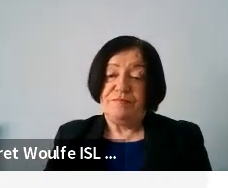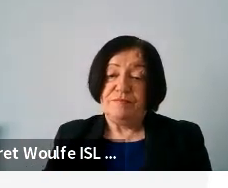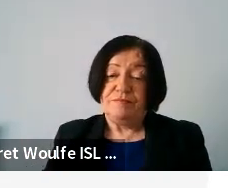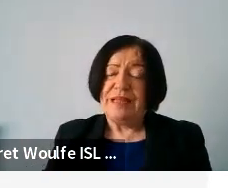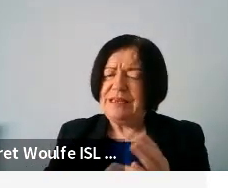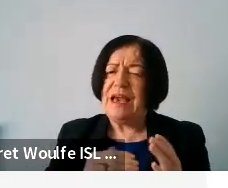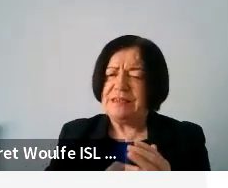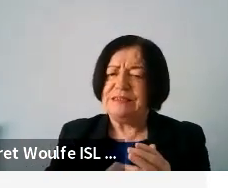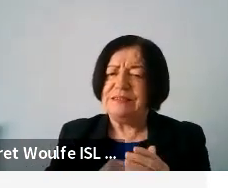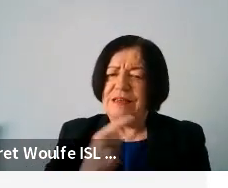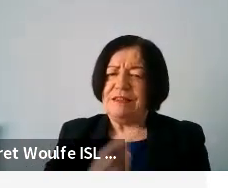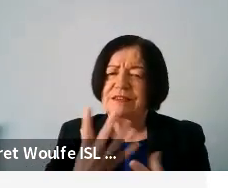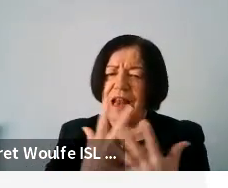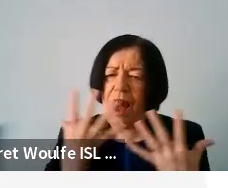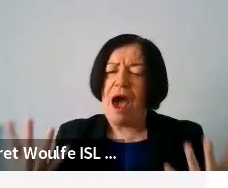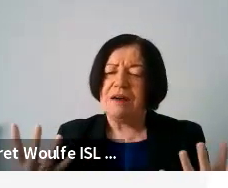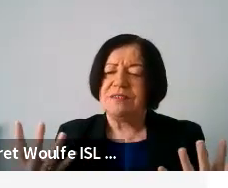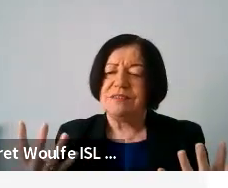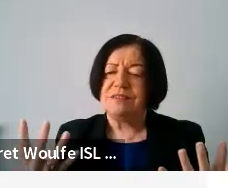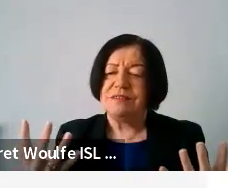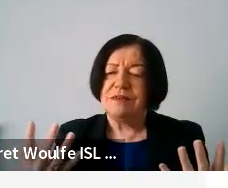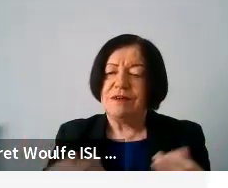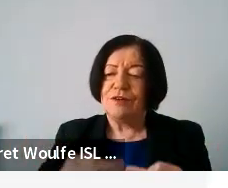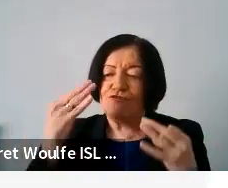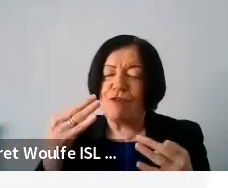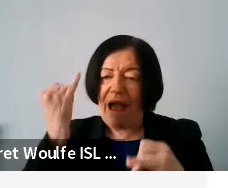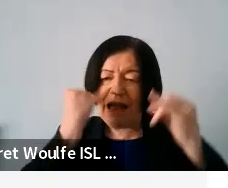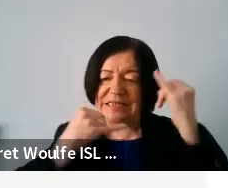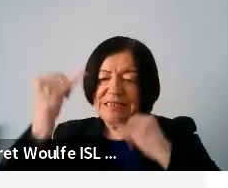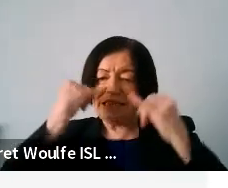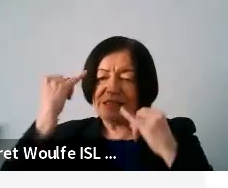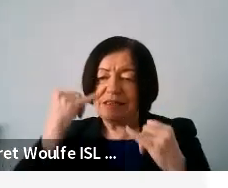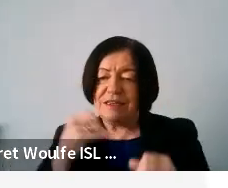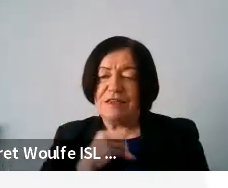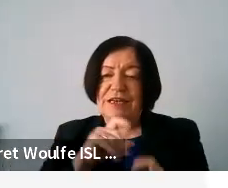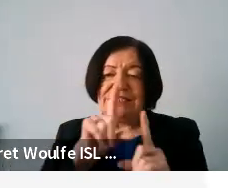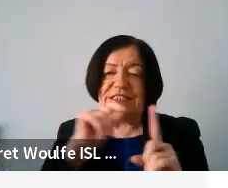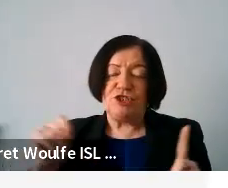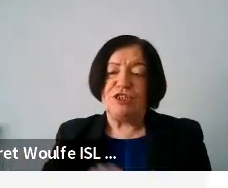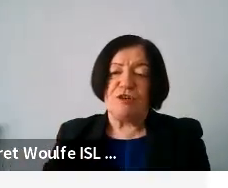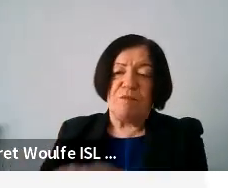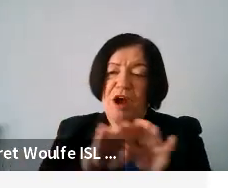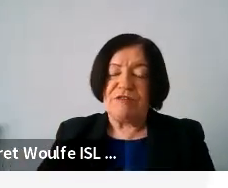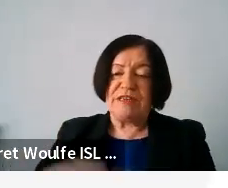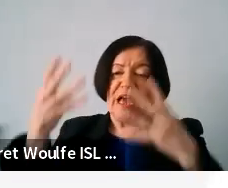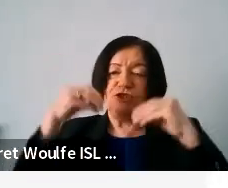Yeah, I did. There's lots of, there's lots of great suggestions on digital democracy and education.